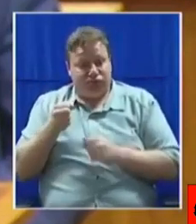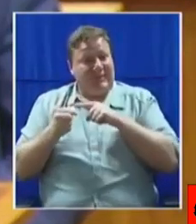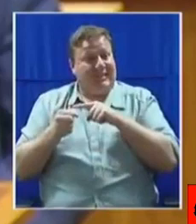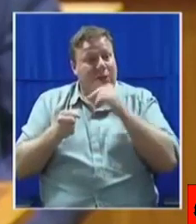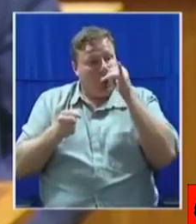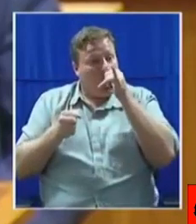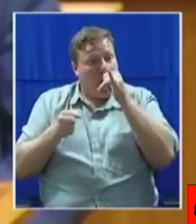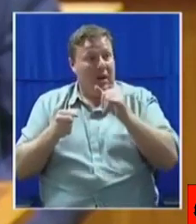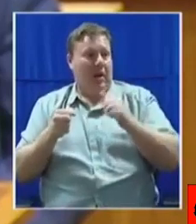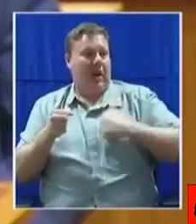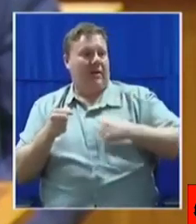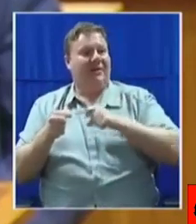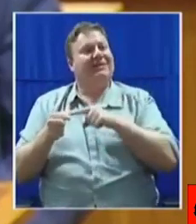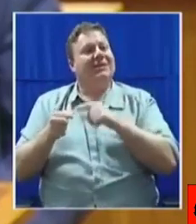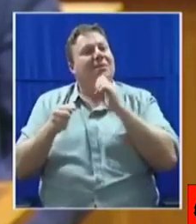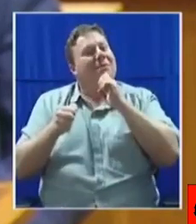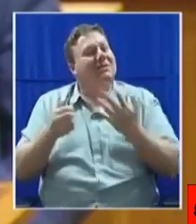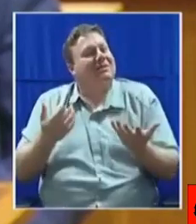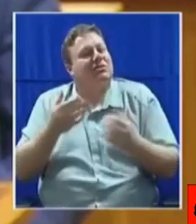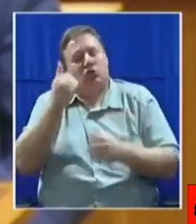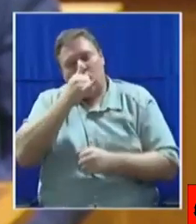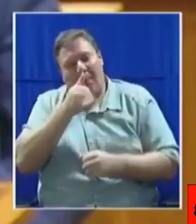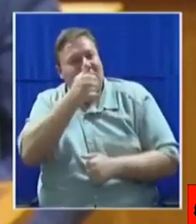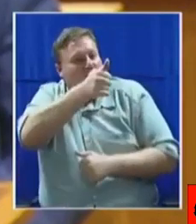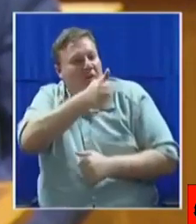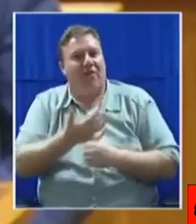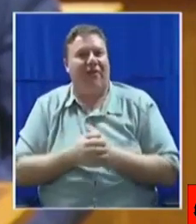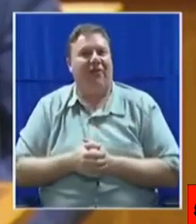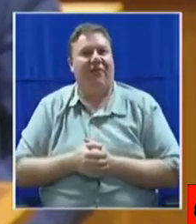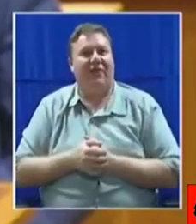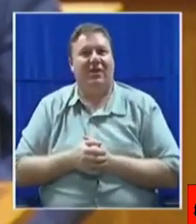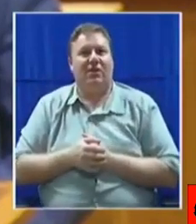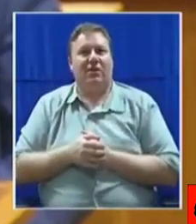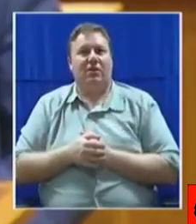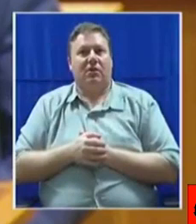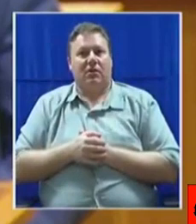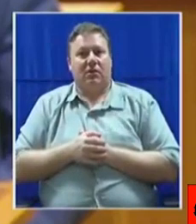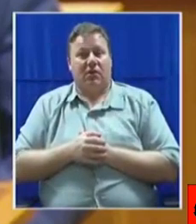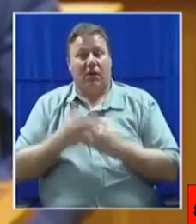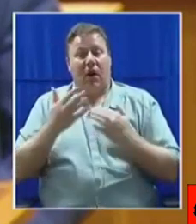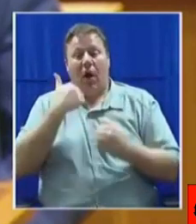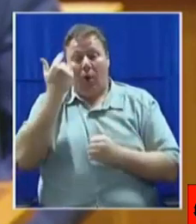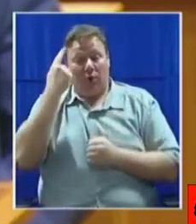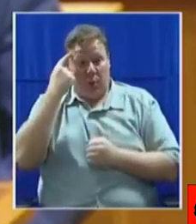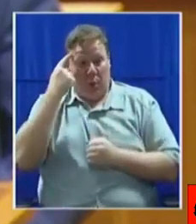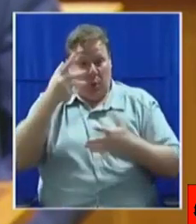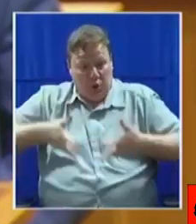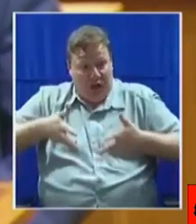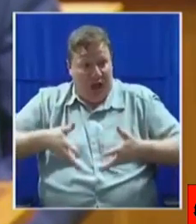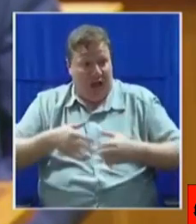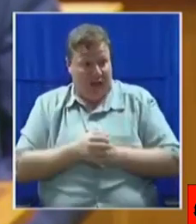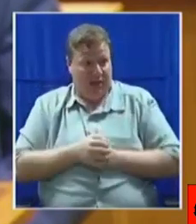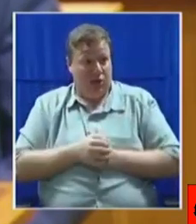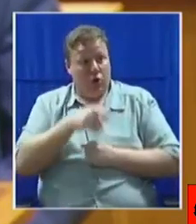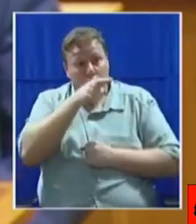also a crime. So, what I want to know, Mr. President, will you undertake today to ensure